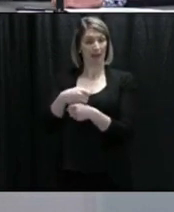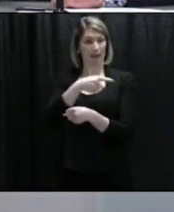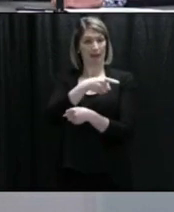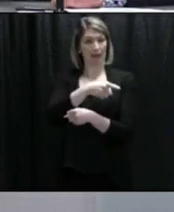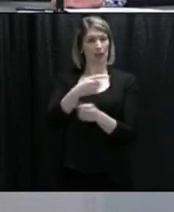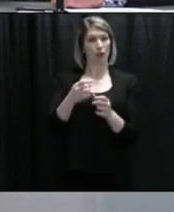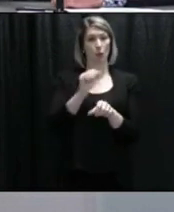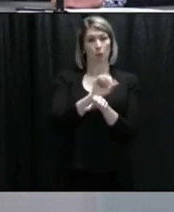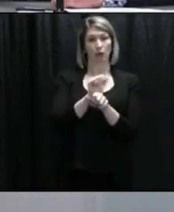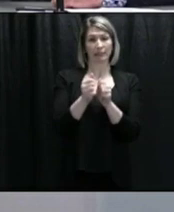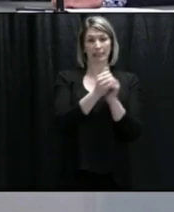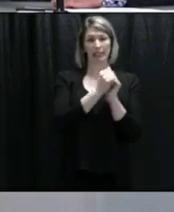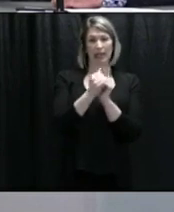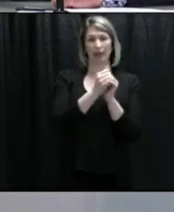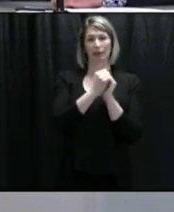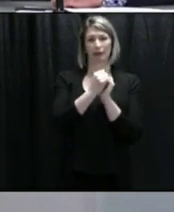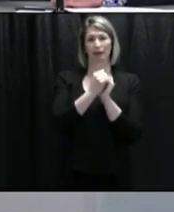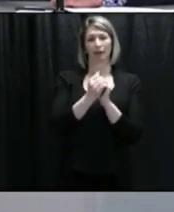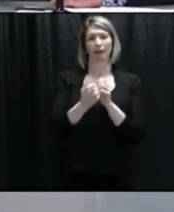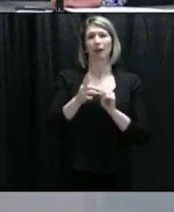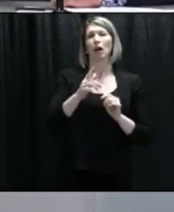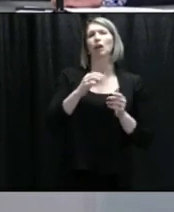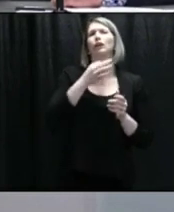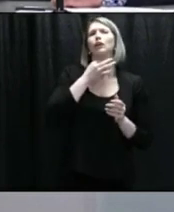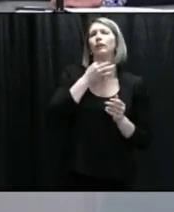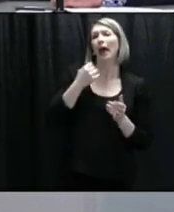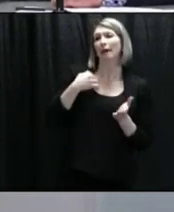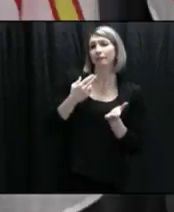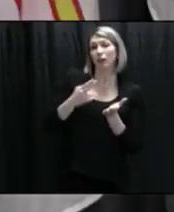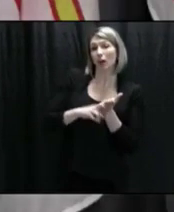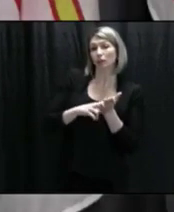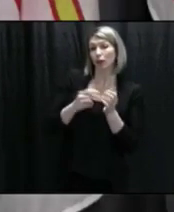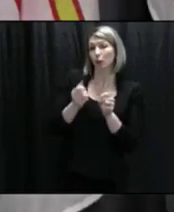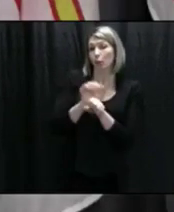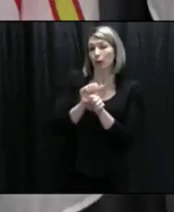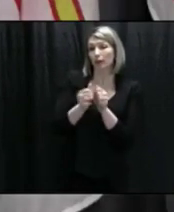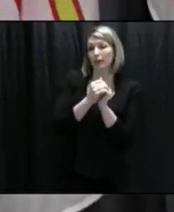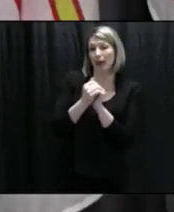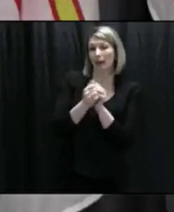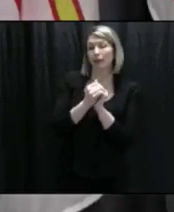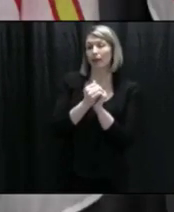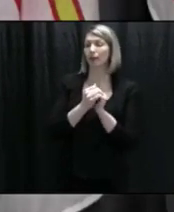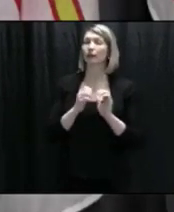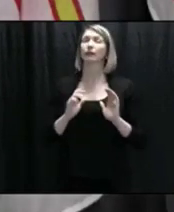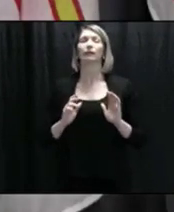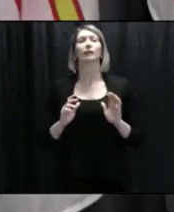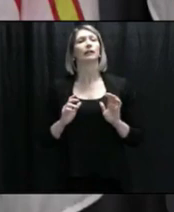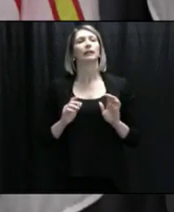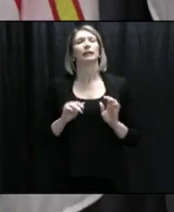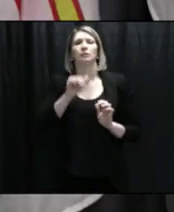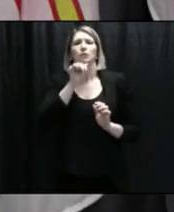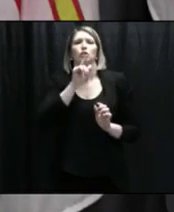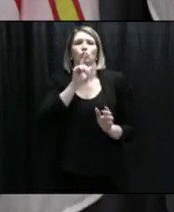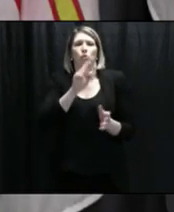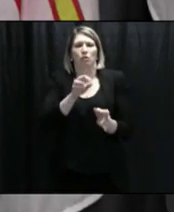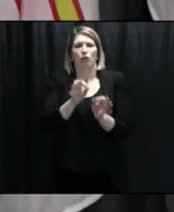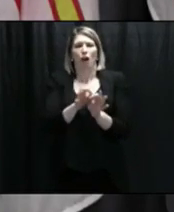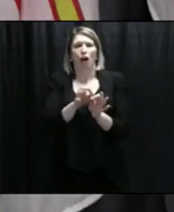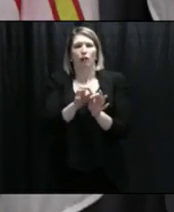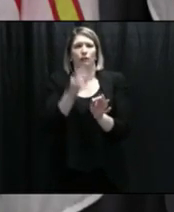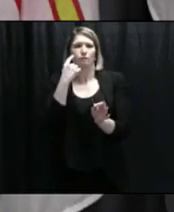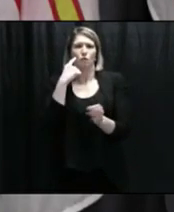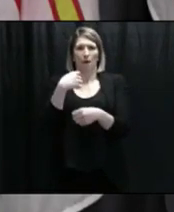free to the government? I'm not so sure what the contractual cost would be. It's important now that we have these hand sanitizers available, you know,